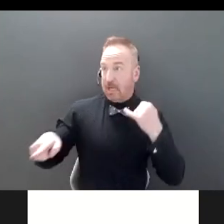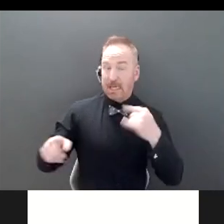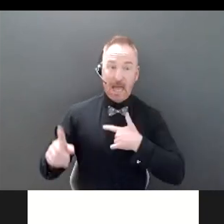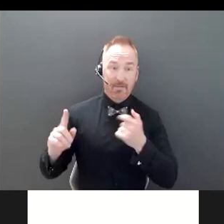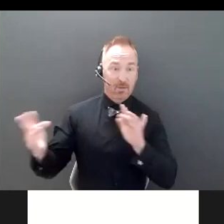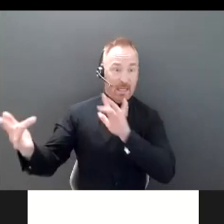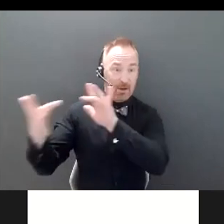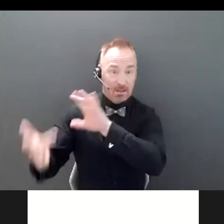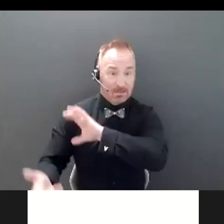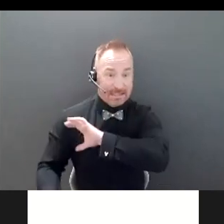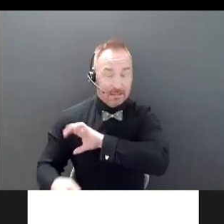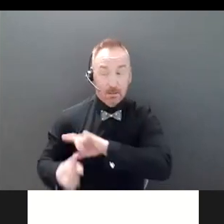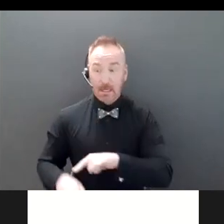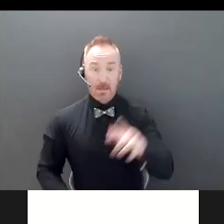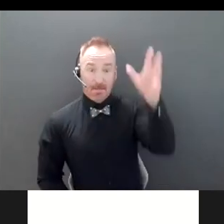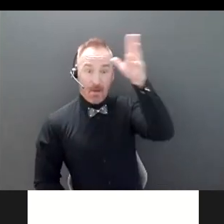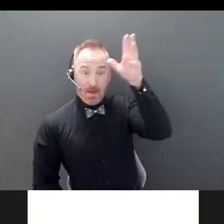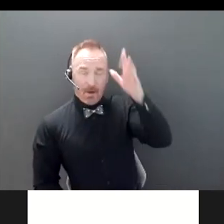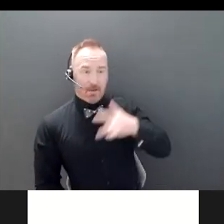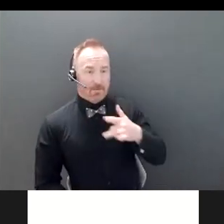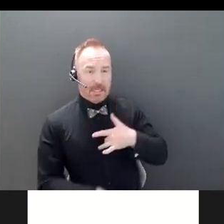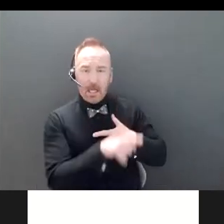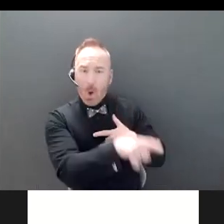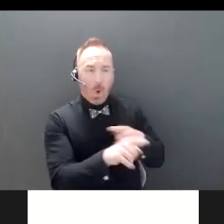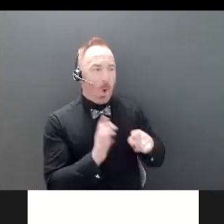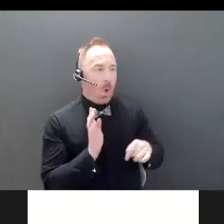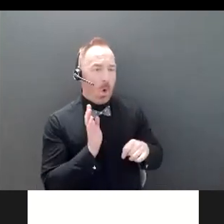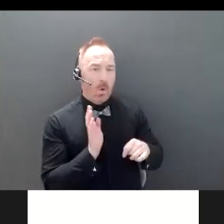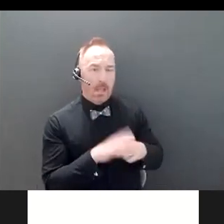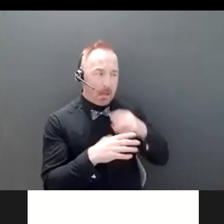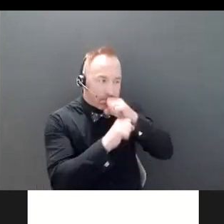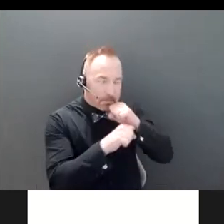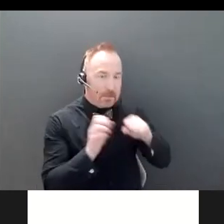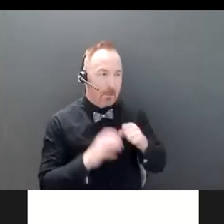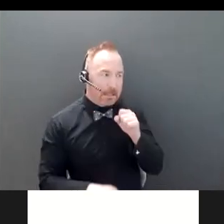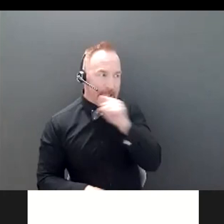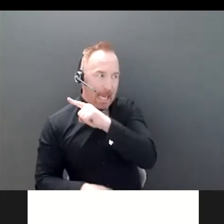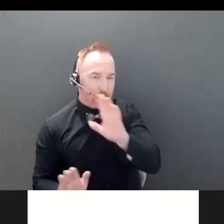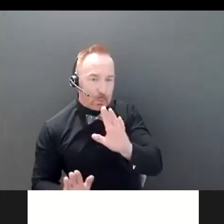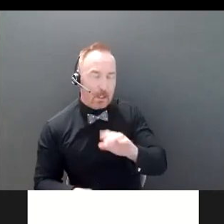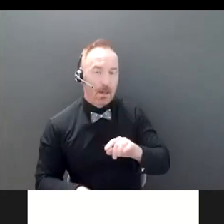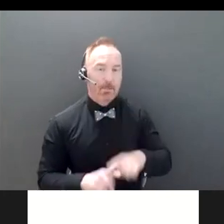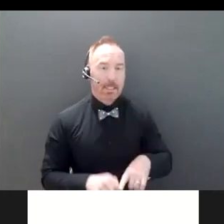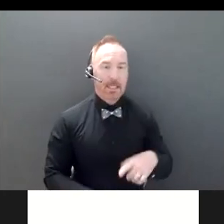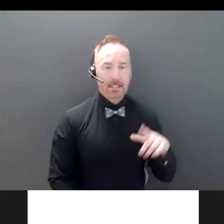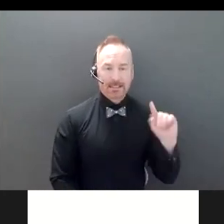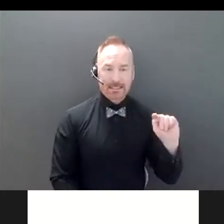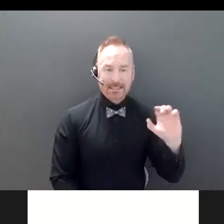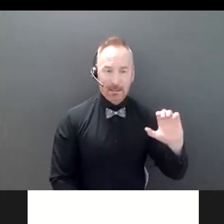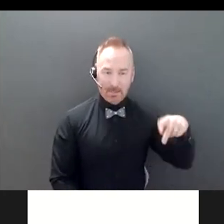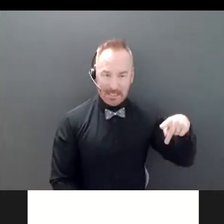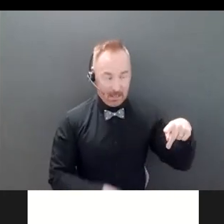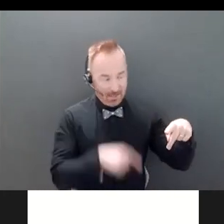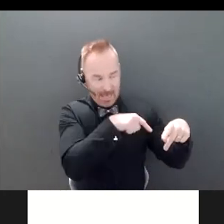I don't really want anybody to know about it. So, it's really the role of the, you know, it's up to the TCP to determine what's appropriate.